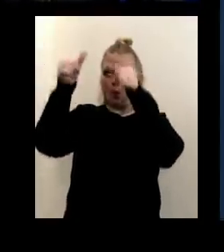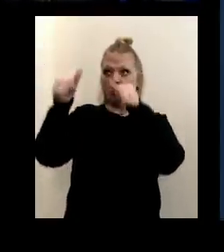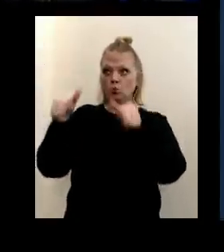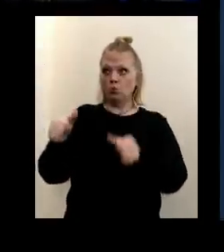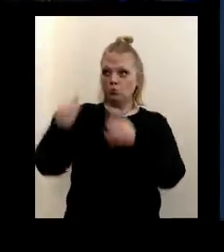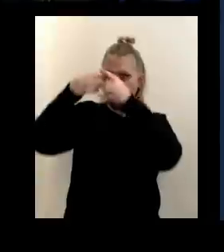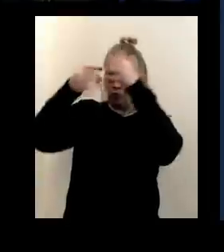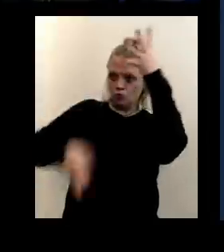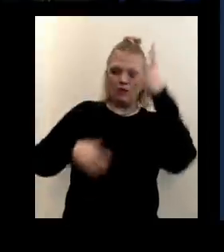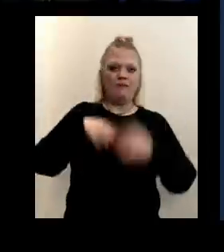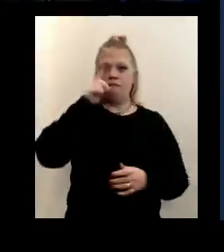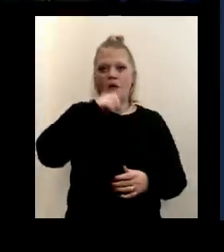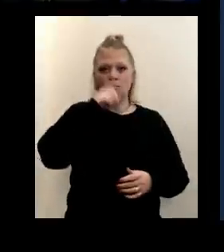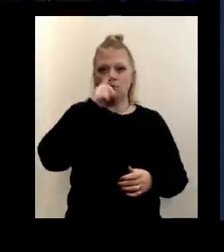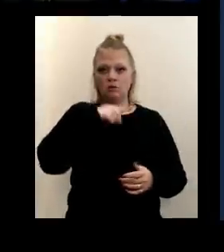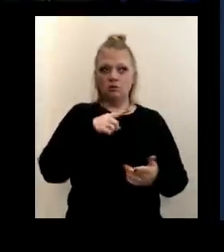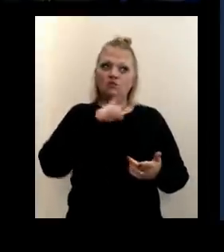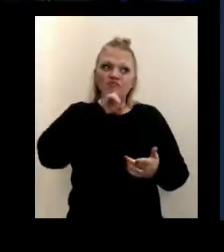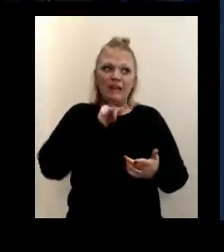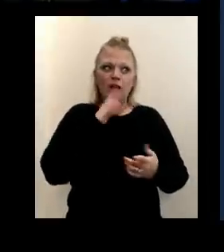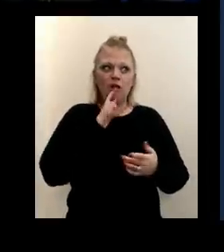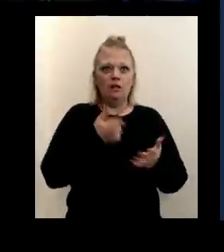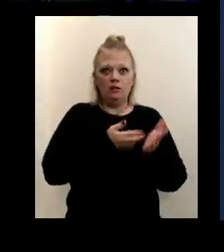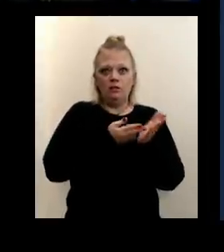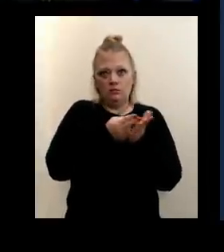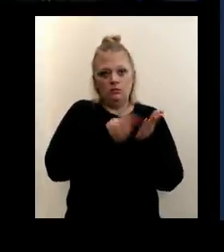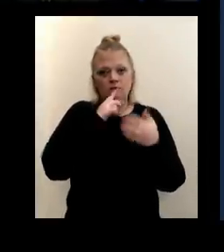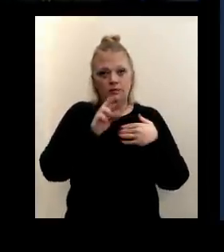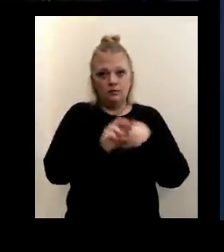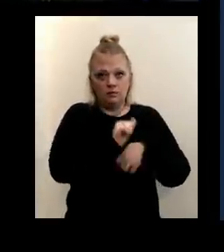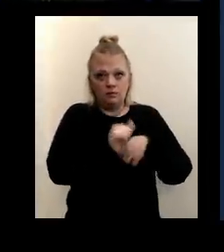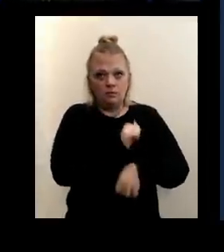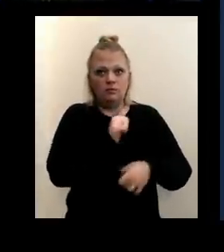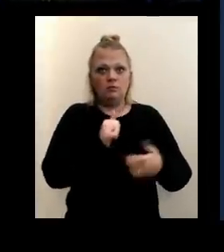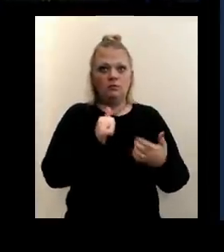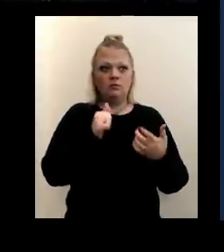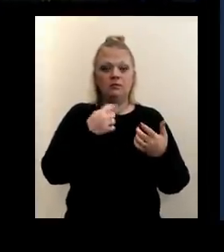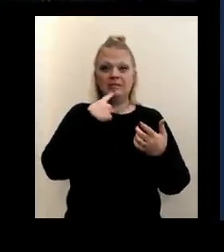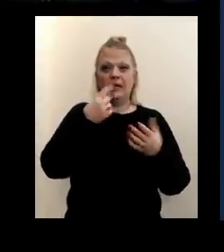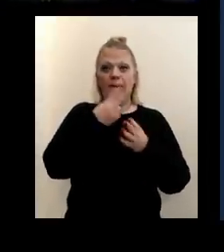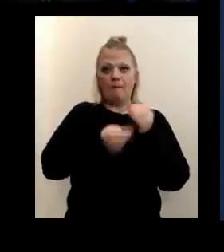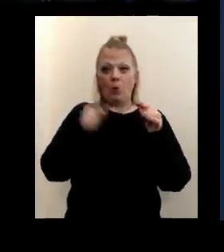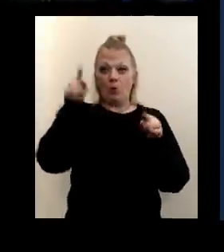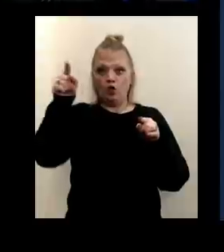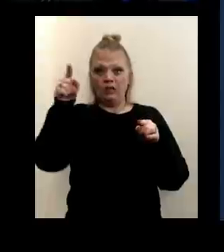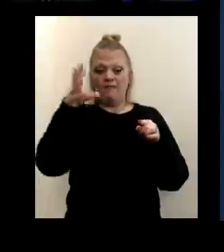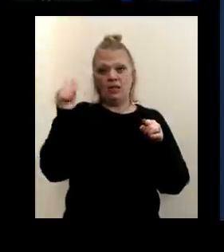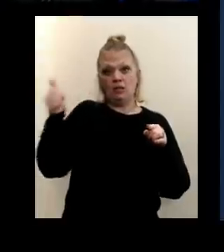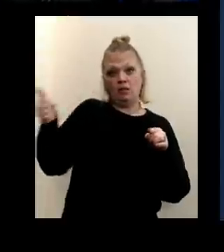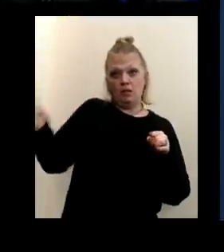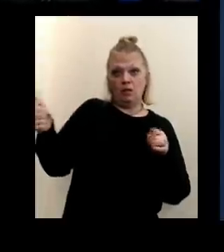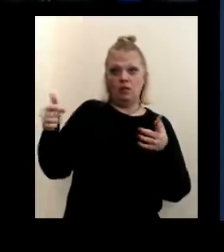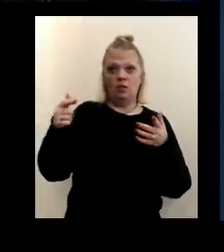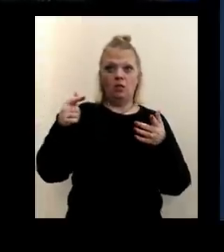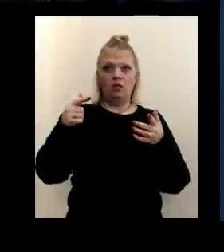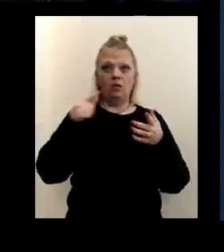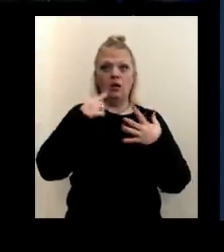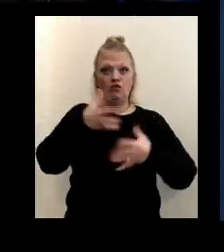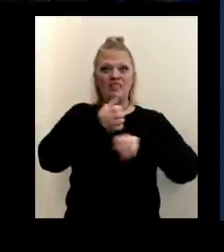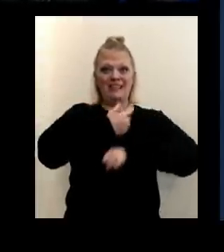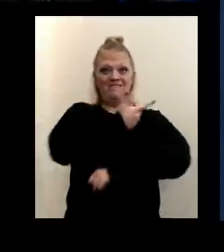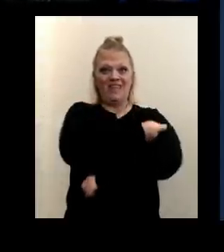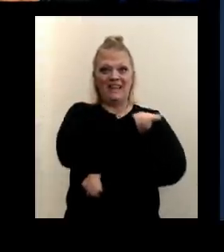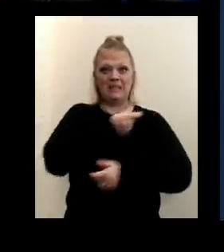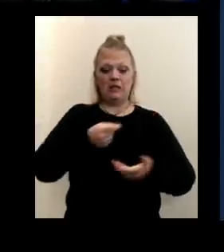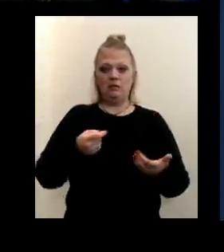and truthfully could be dangerous, such as stating that both her and myself had received the vaccine, which is,